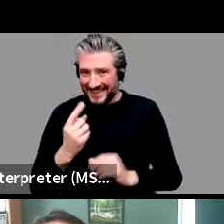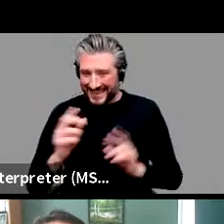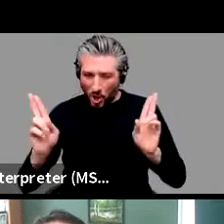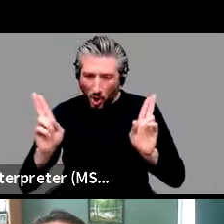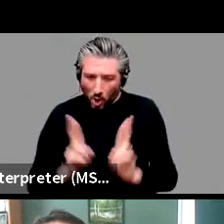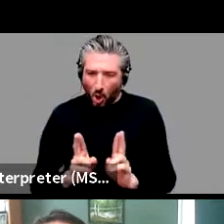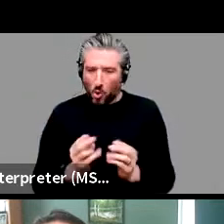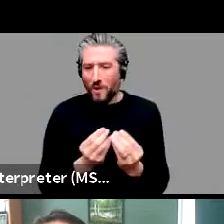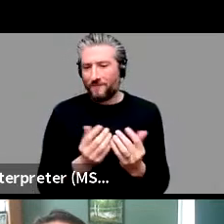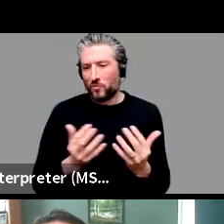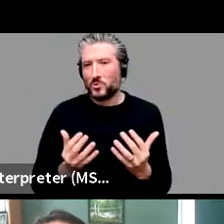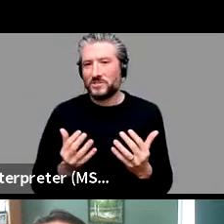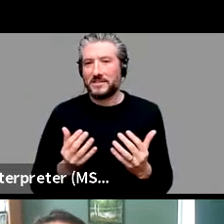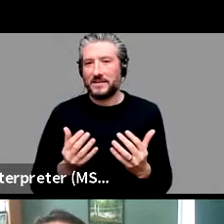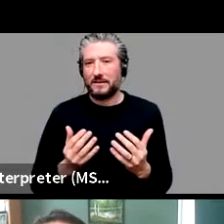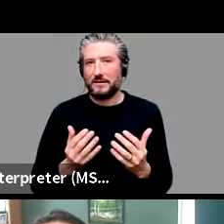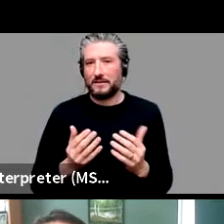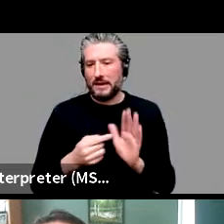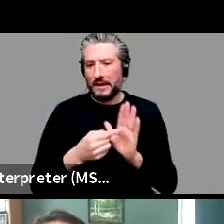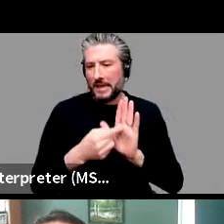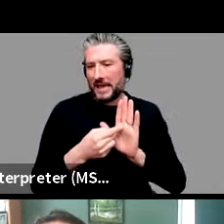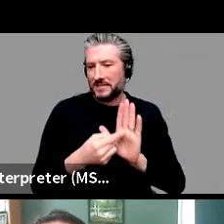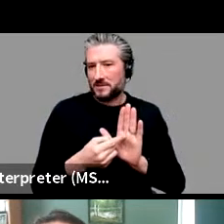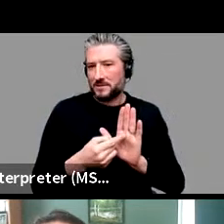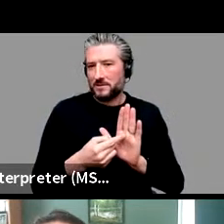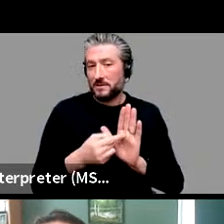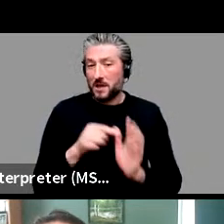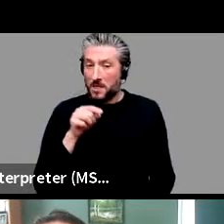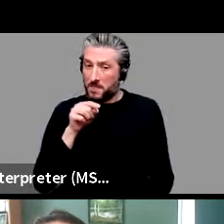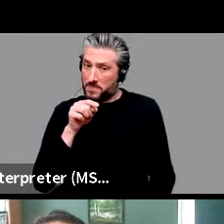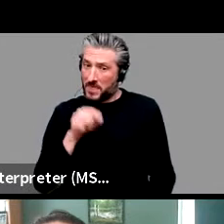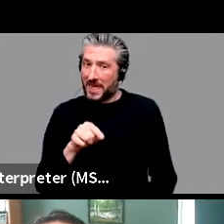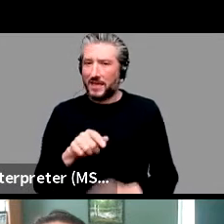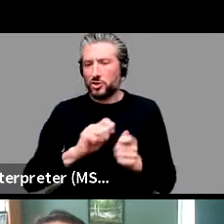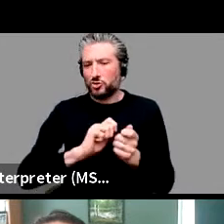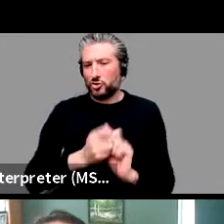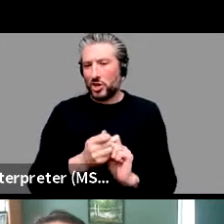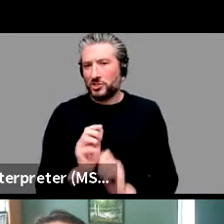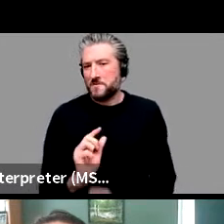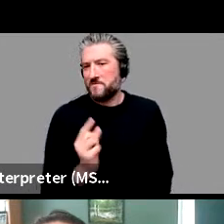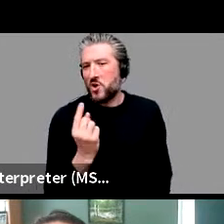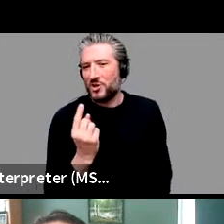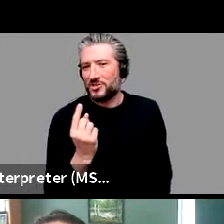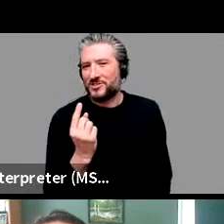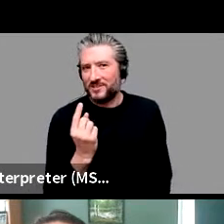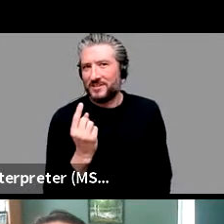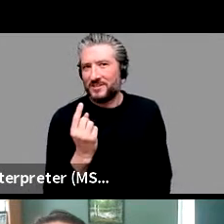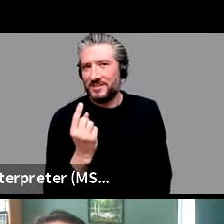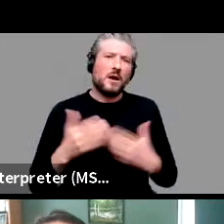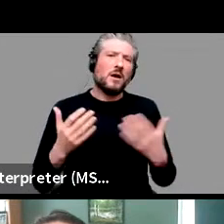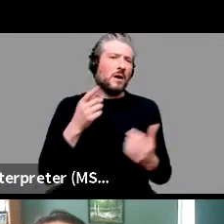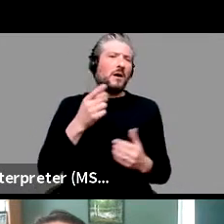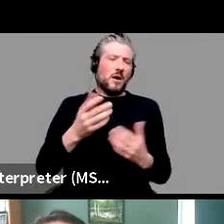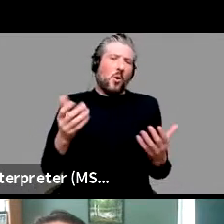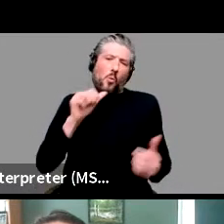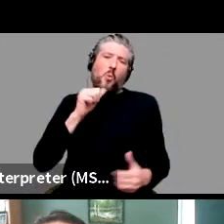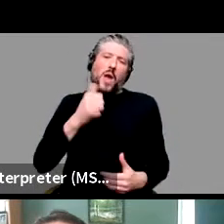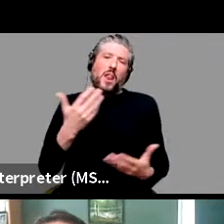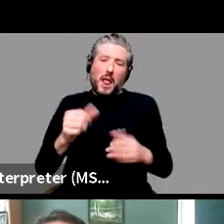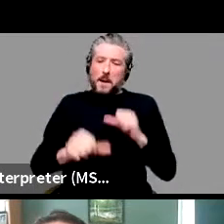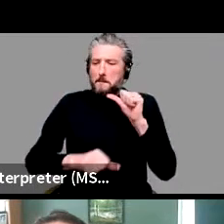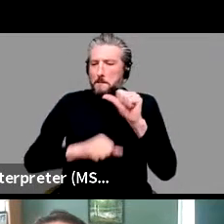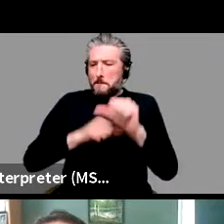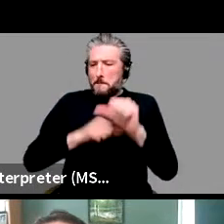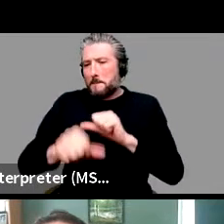change first to create the cluster. But, um. They are really gradual patterns. They're gradual patterns. Right. mean, that